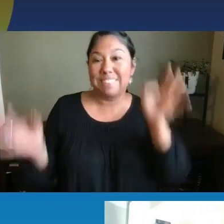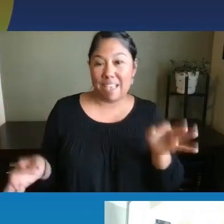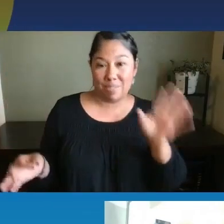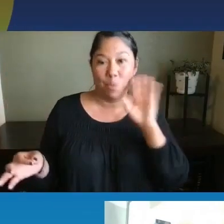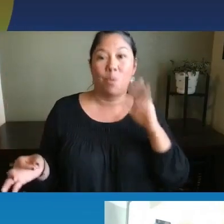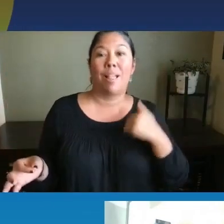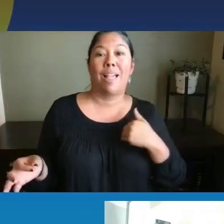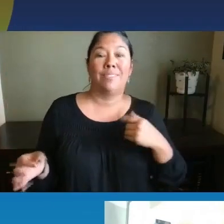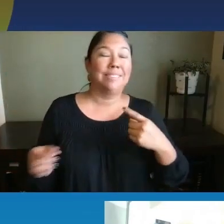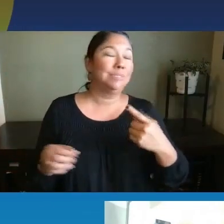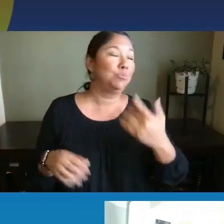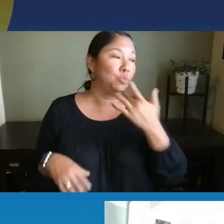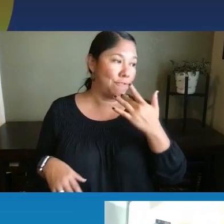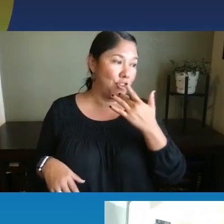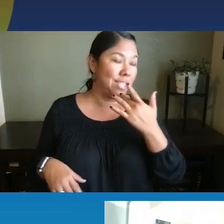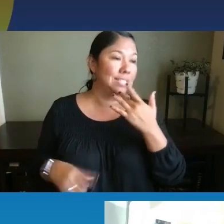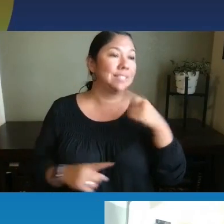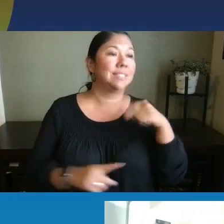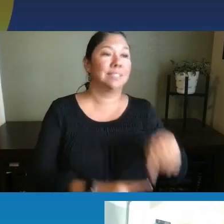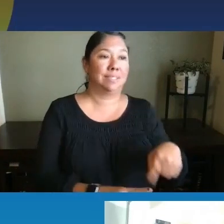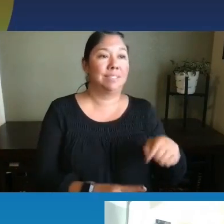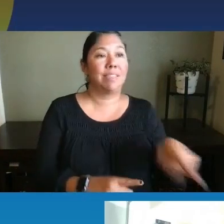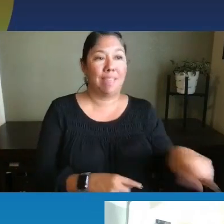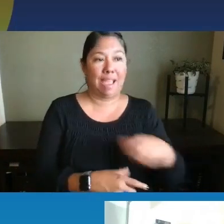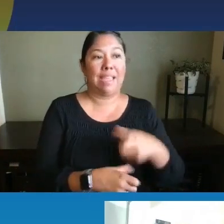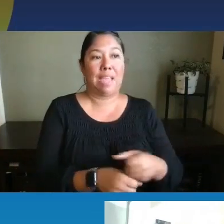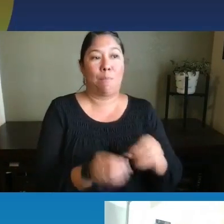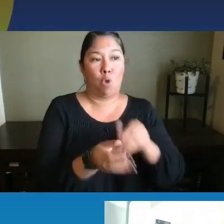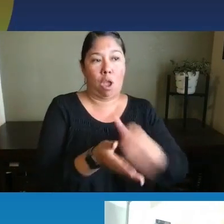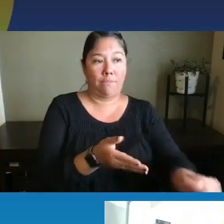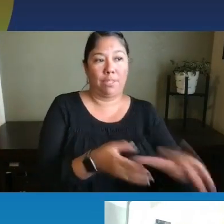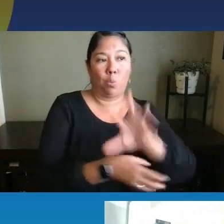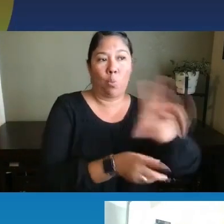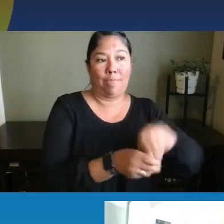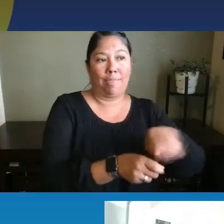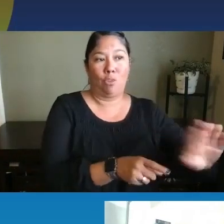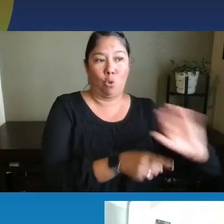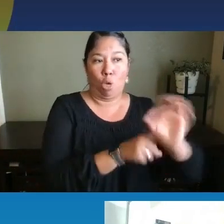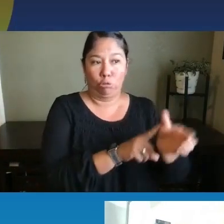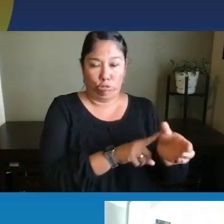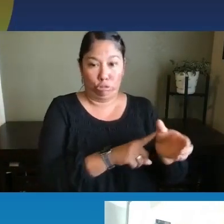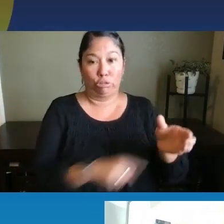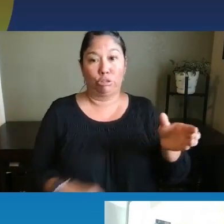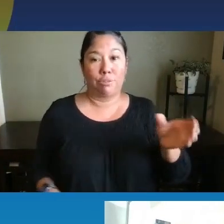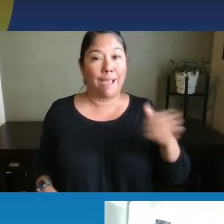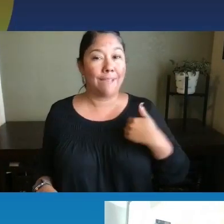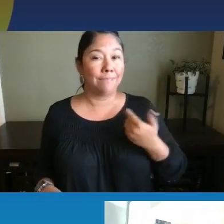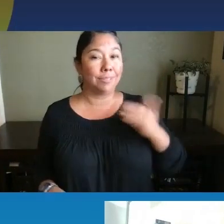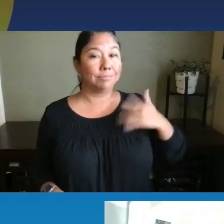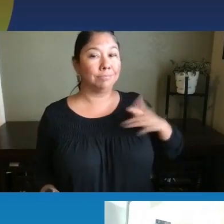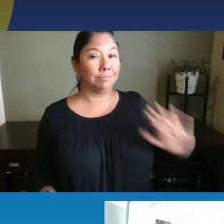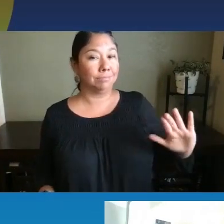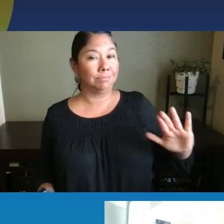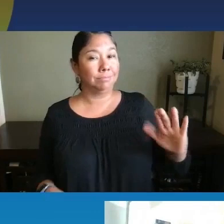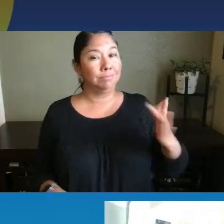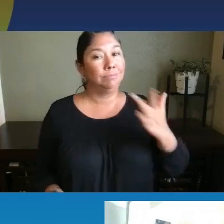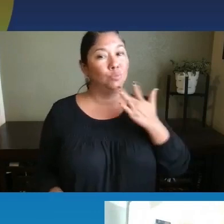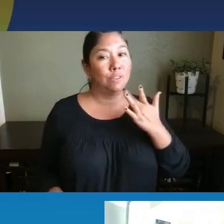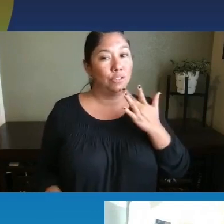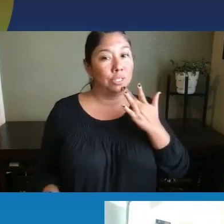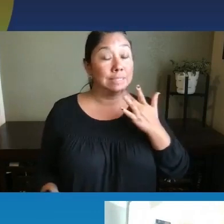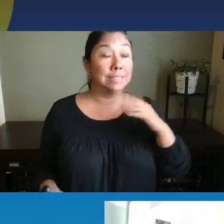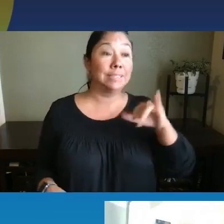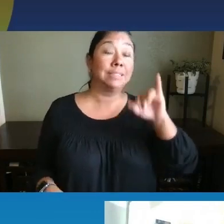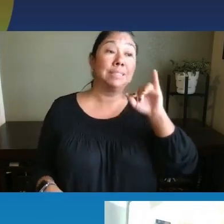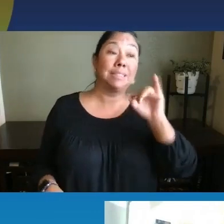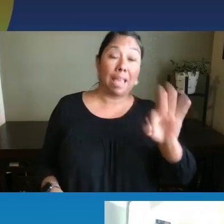the taste that they maybe get more often in their culture, um, and have, have that preference. Whether anatomically the